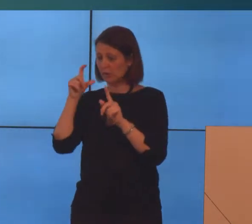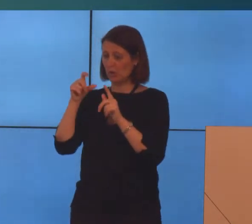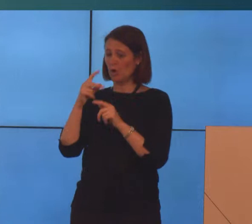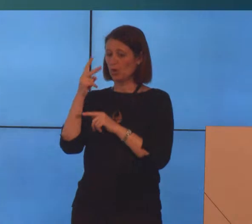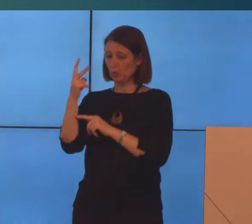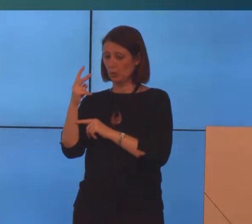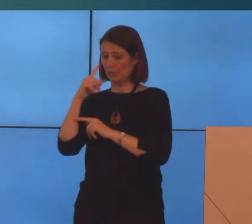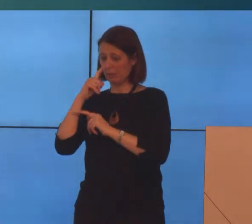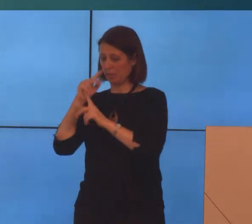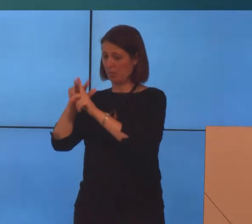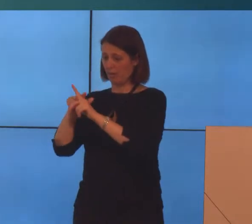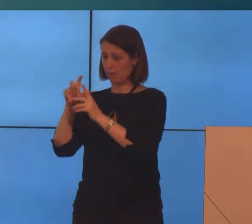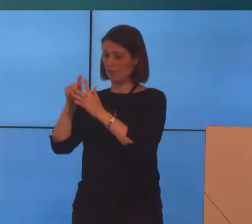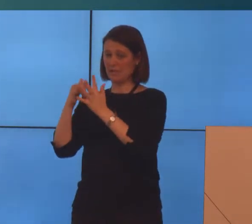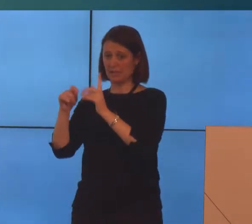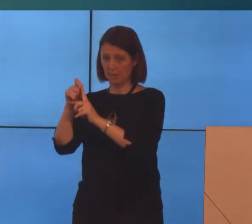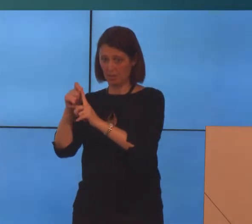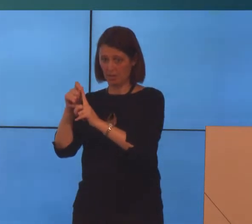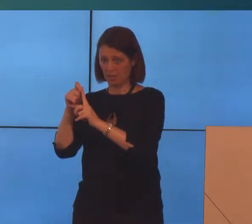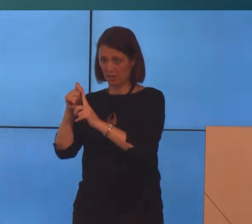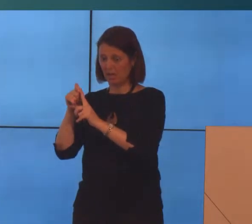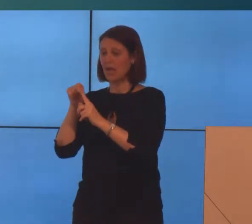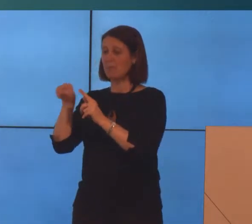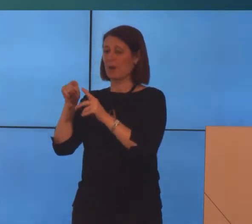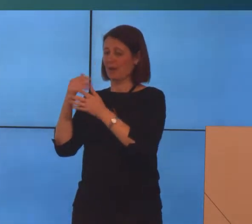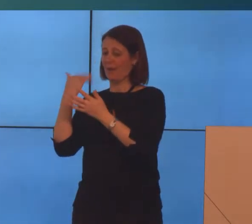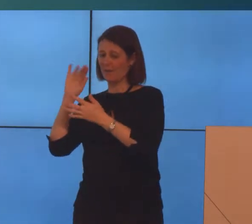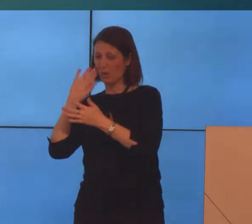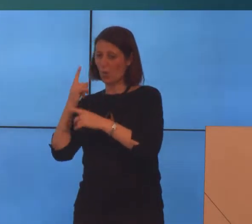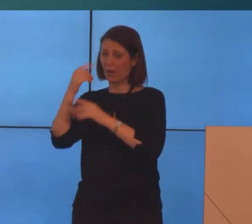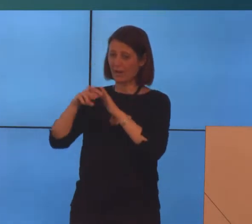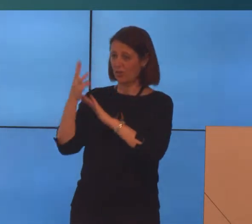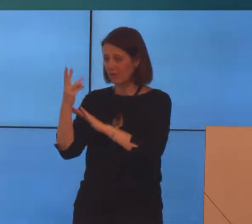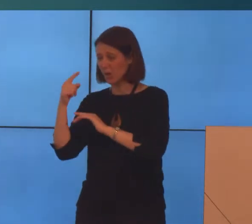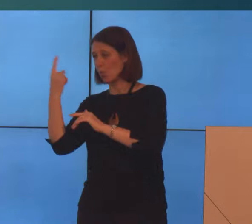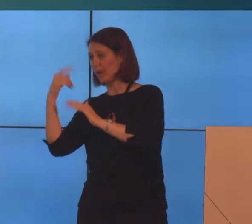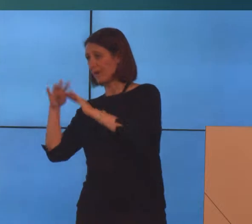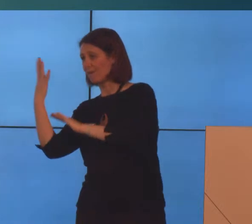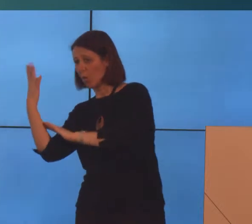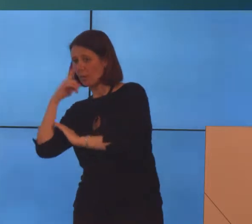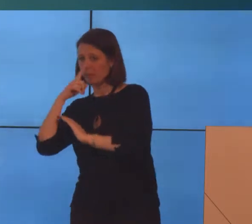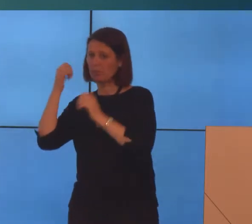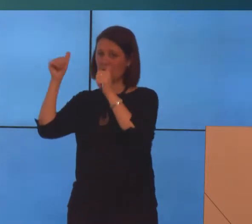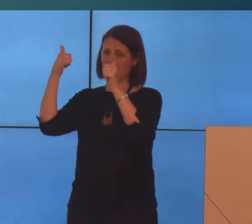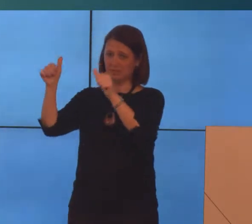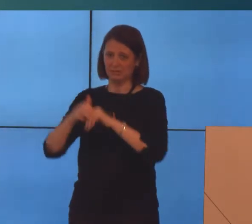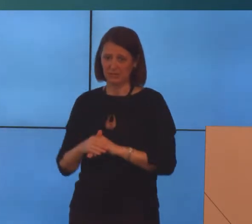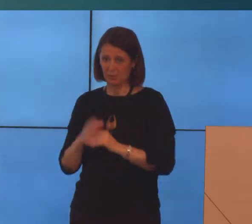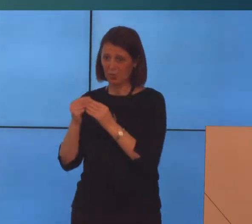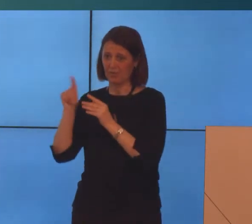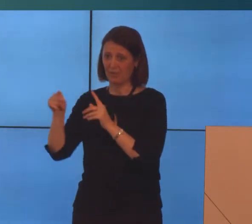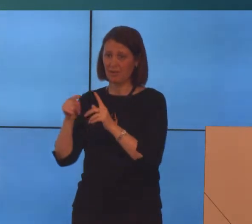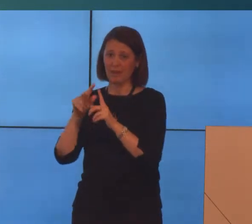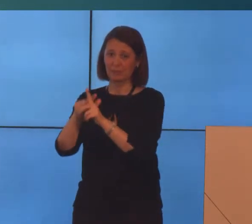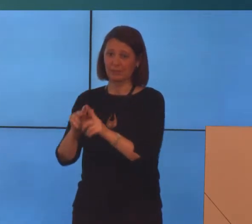were successful. We're now at a point where, I've heard different figures, one in three, one in four people are being successful in their applications. So,